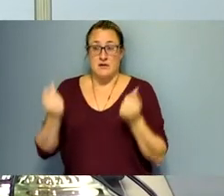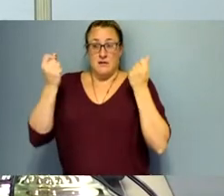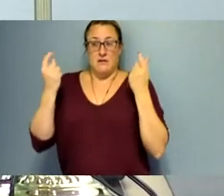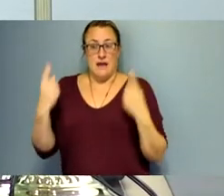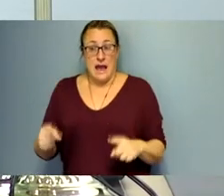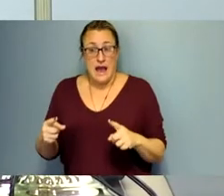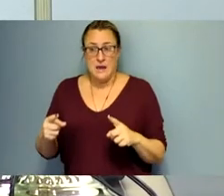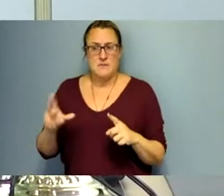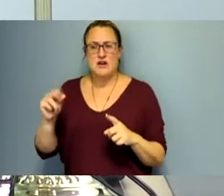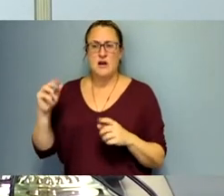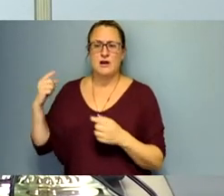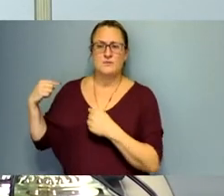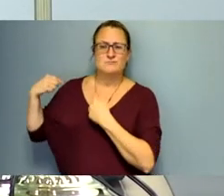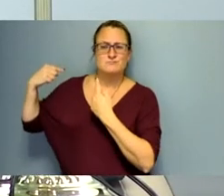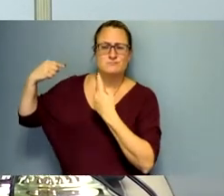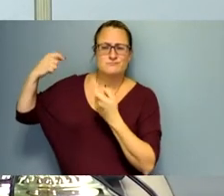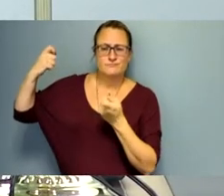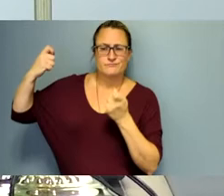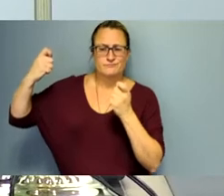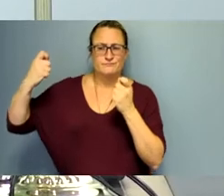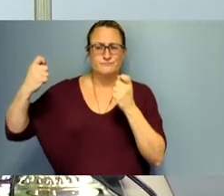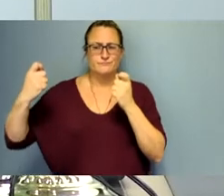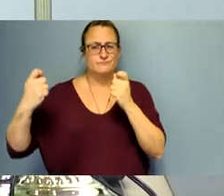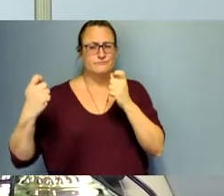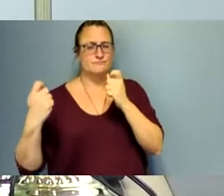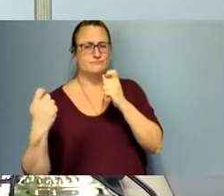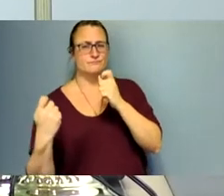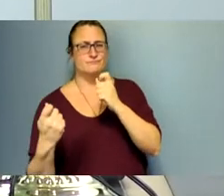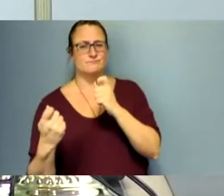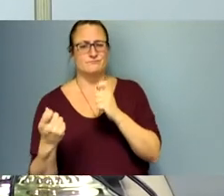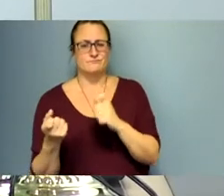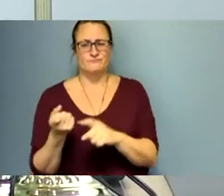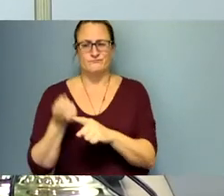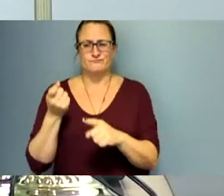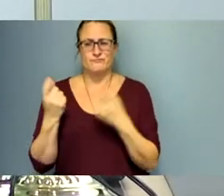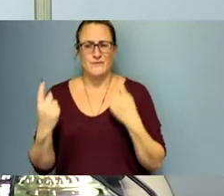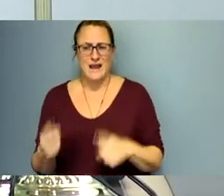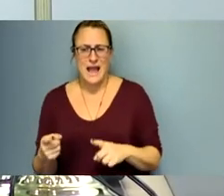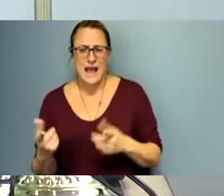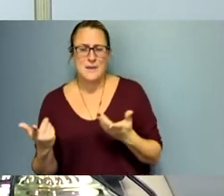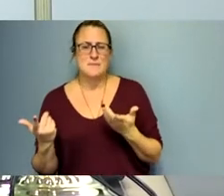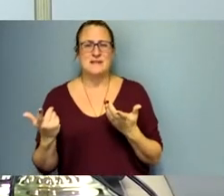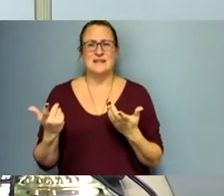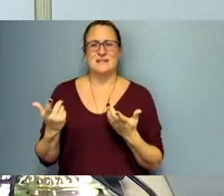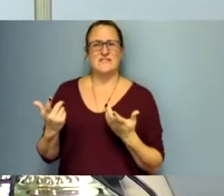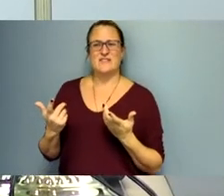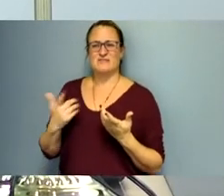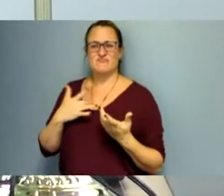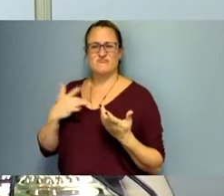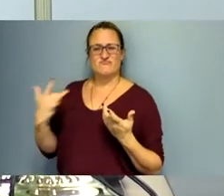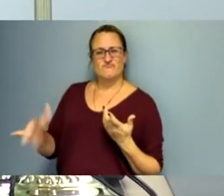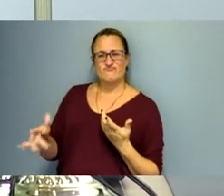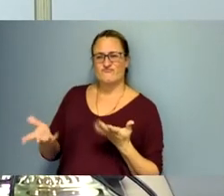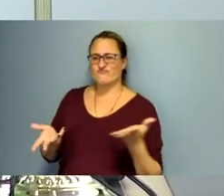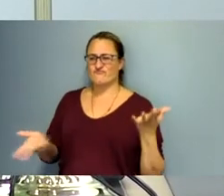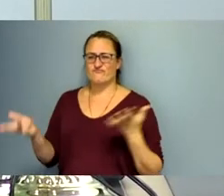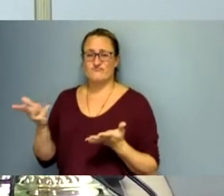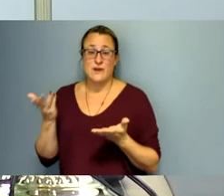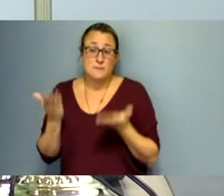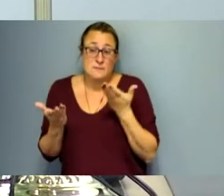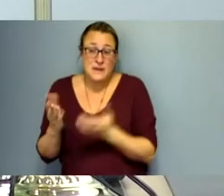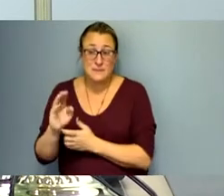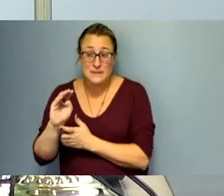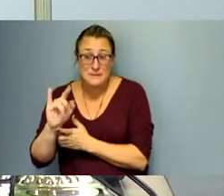before um we can look certainly at the media we can look at um hollywood we can look at you know